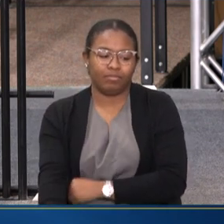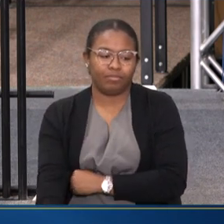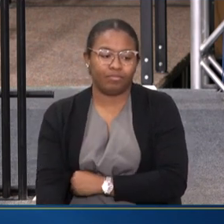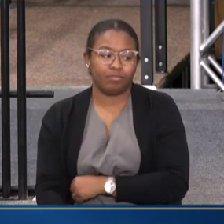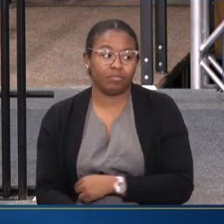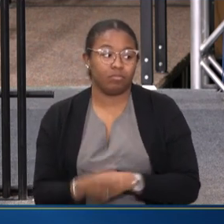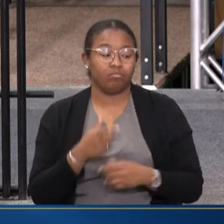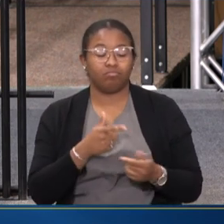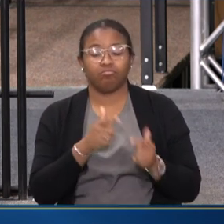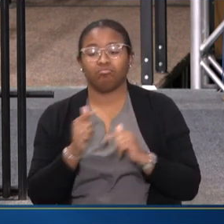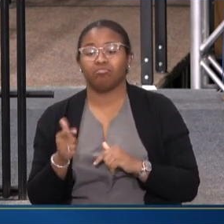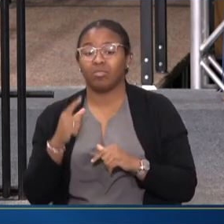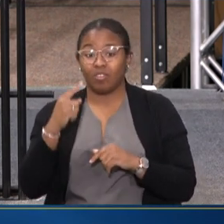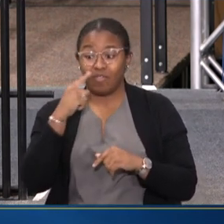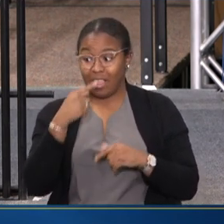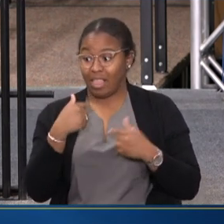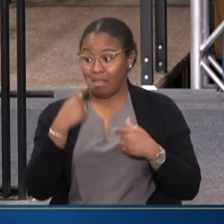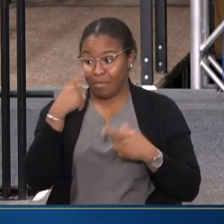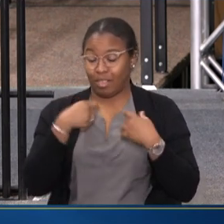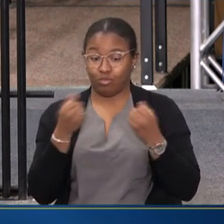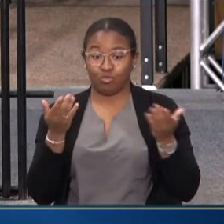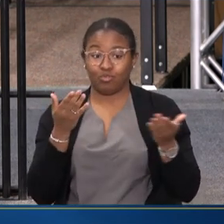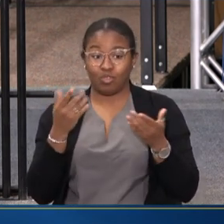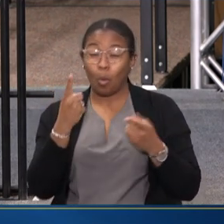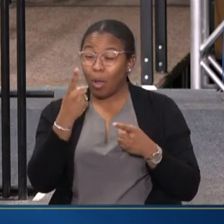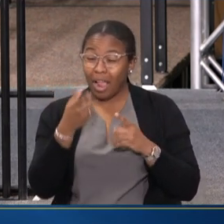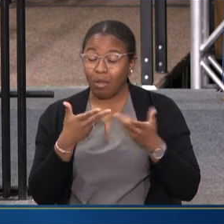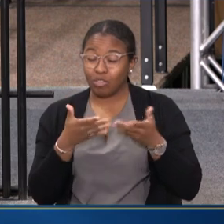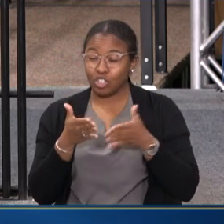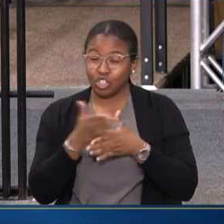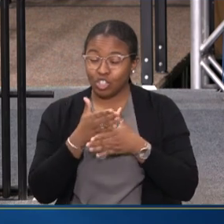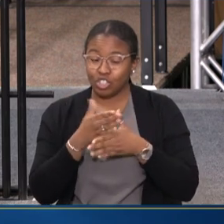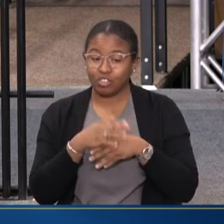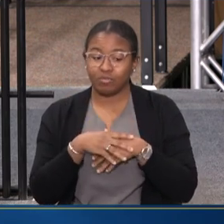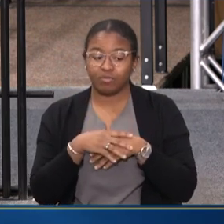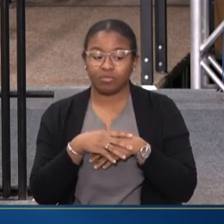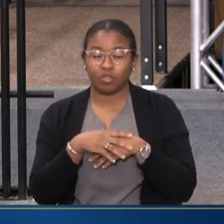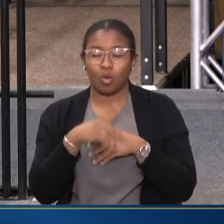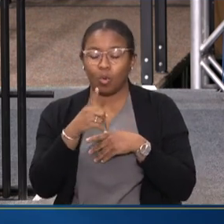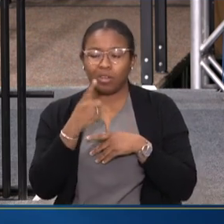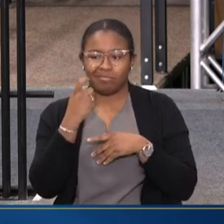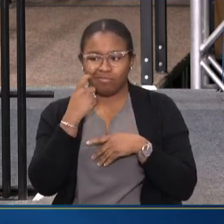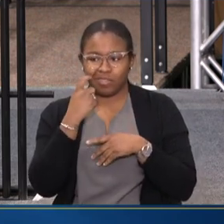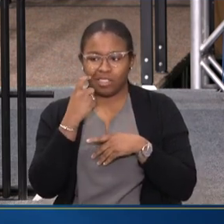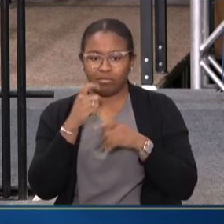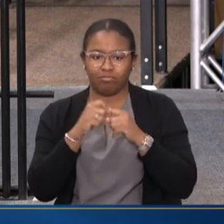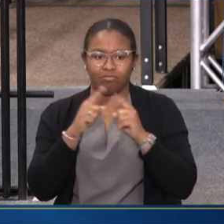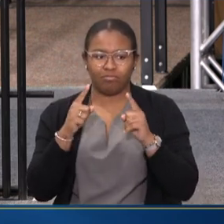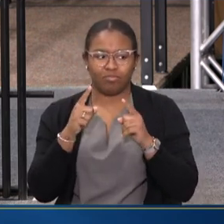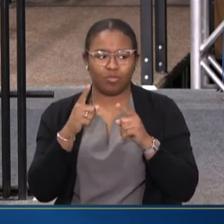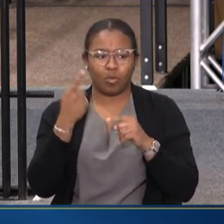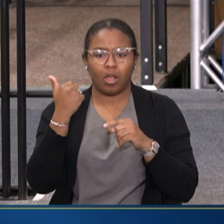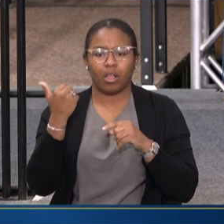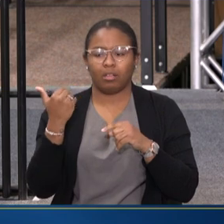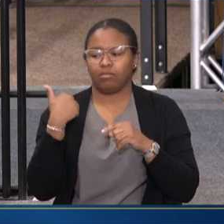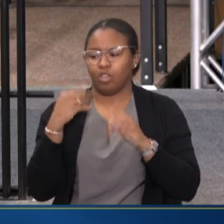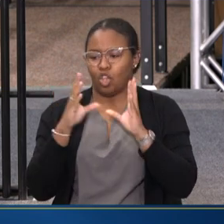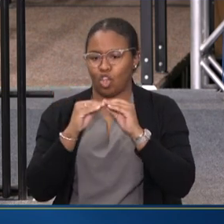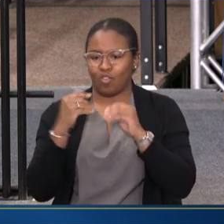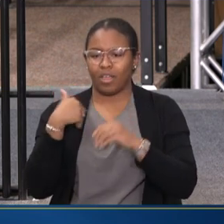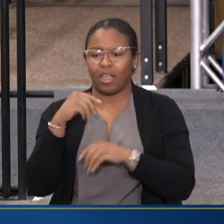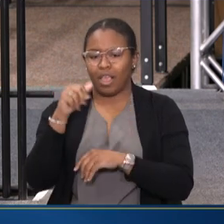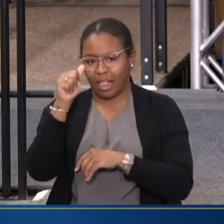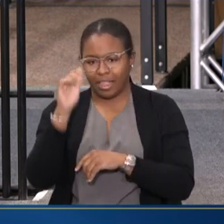FROM THE INDIAN HEALTH SERVICE, ONE THING THAT I WOULD LIKE TO SHARE. THIS JUST CAME UP RECENTLY AT A LARGE CONFERENCE IN ANCHORAGE,